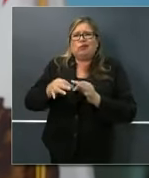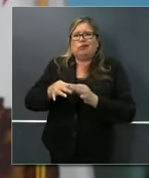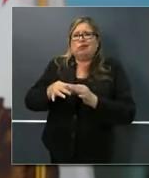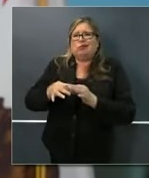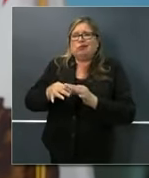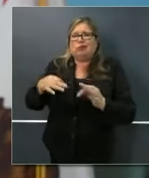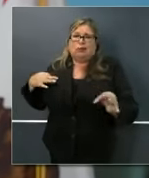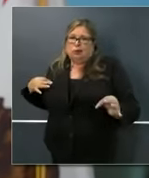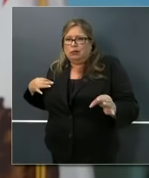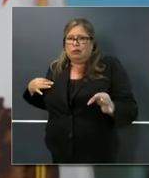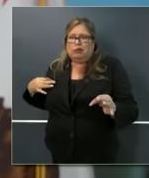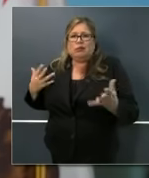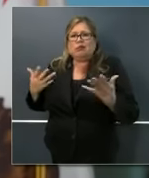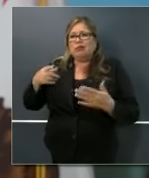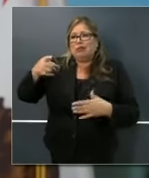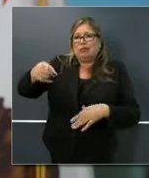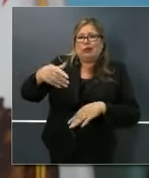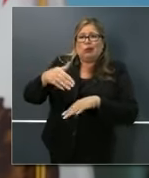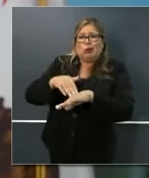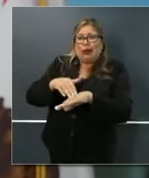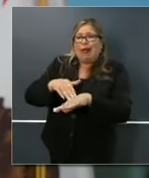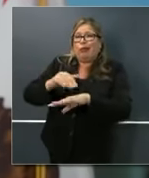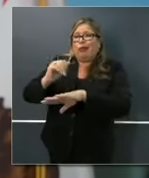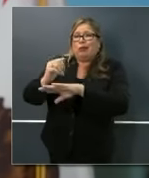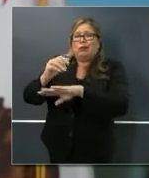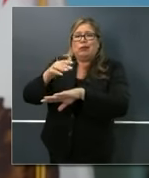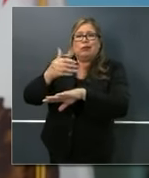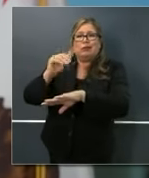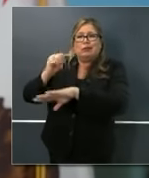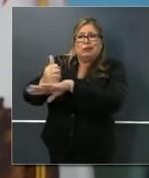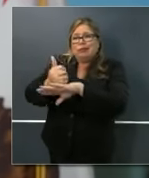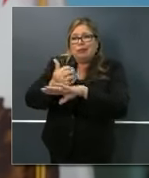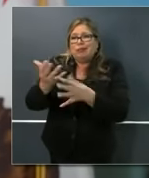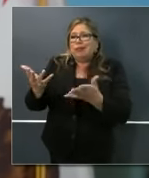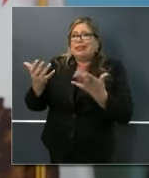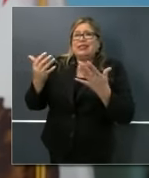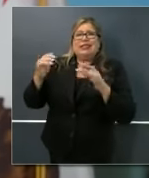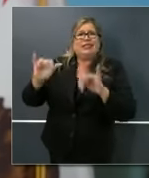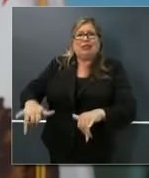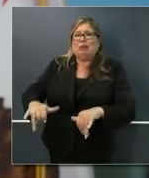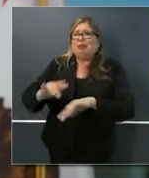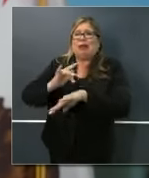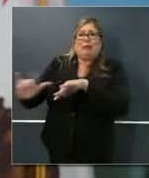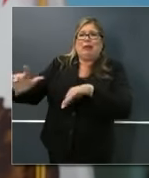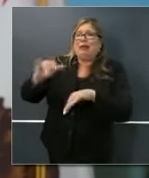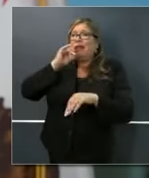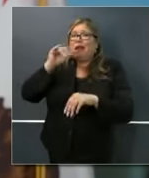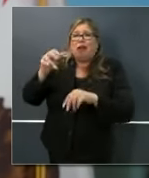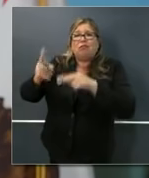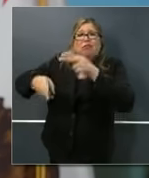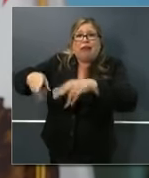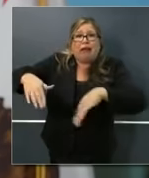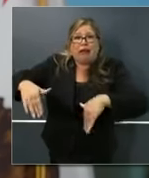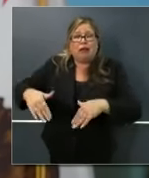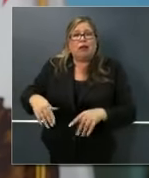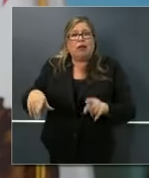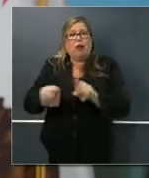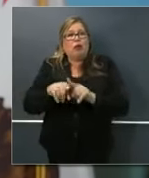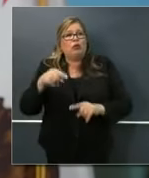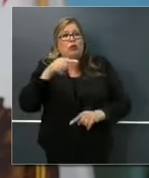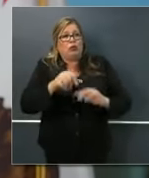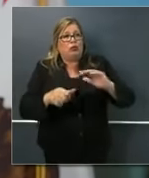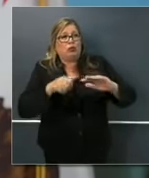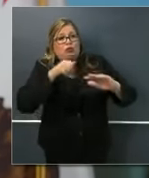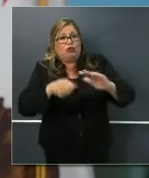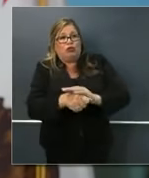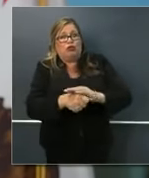And there's reports of San Francisco shelters being empty. Were you aware of this? So what do you think about how long this is